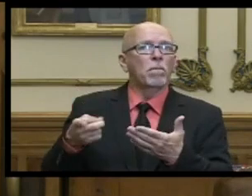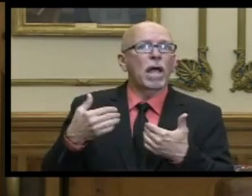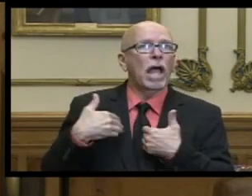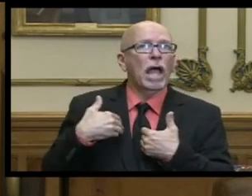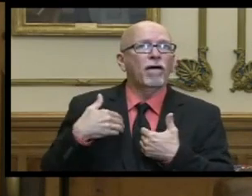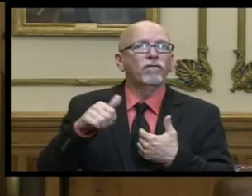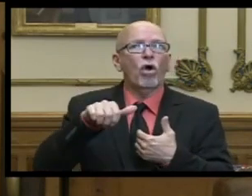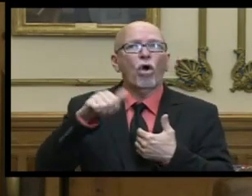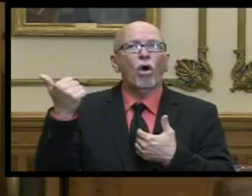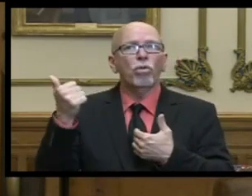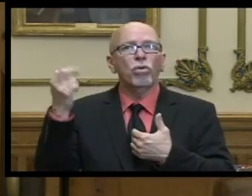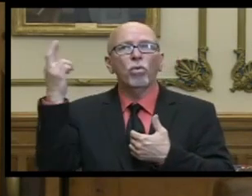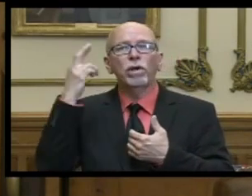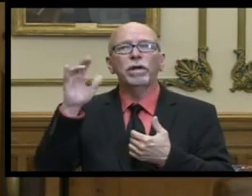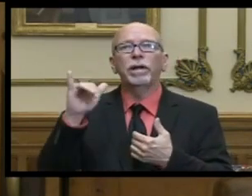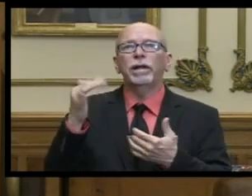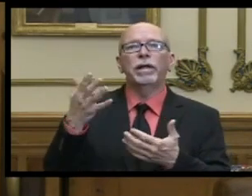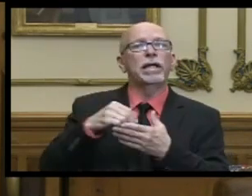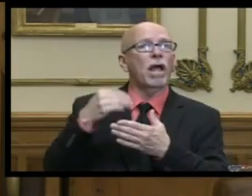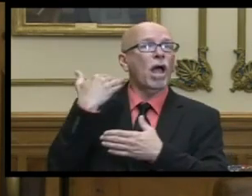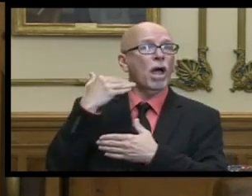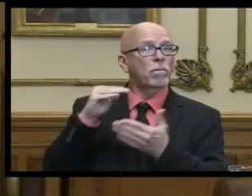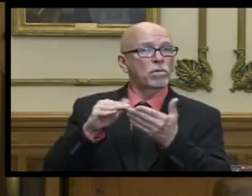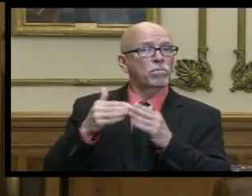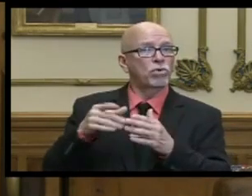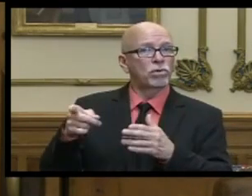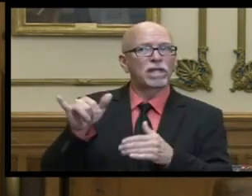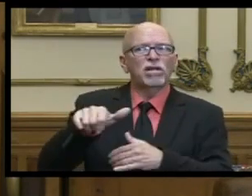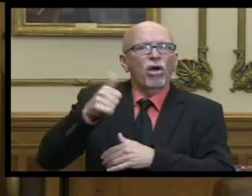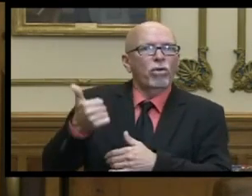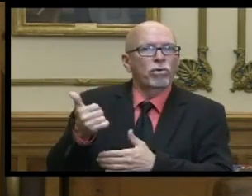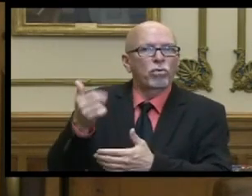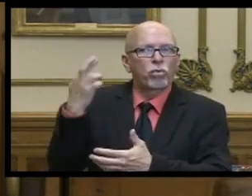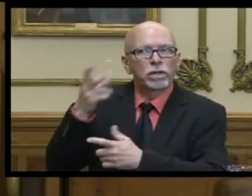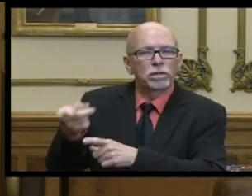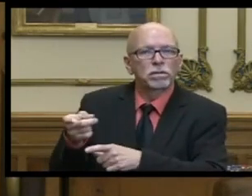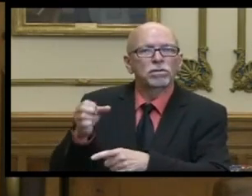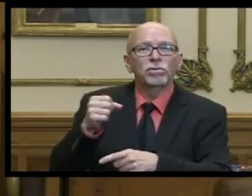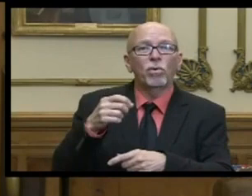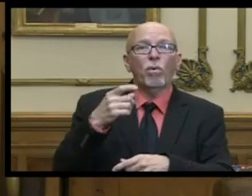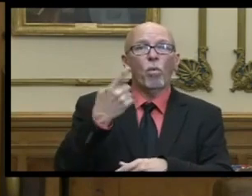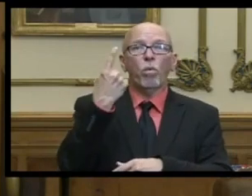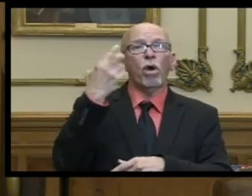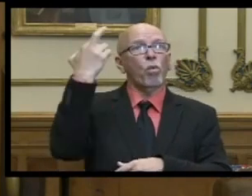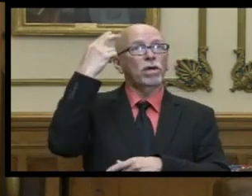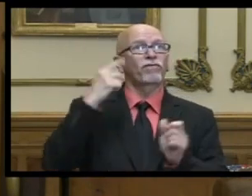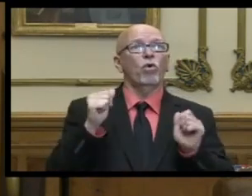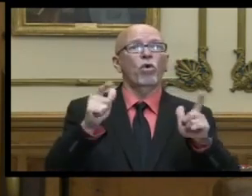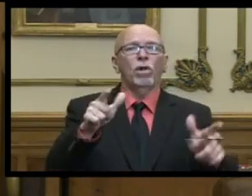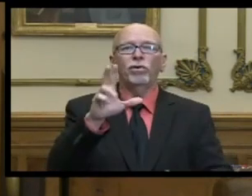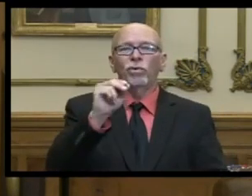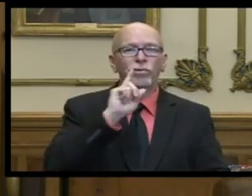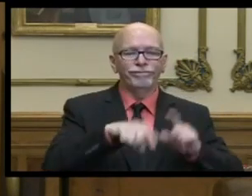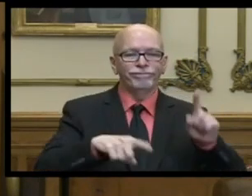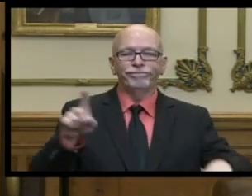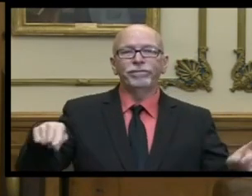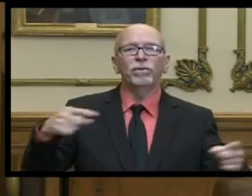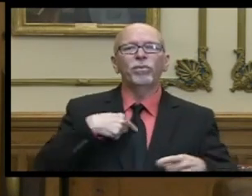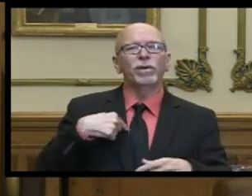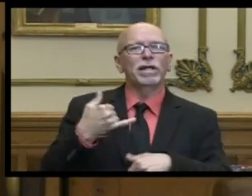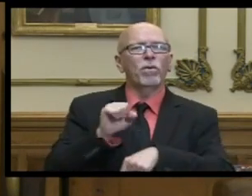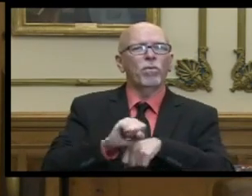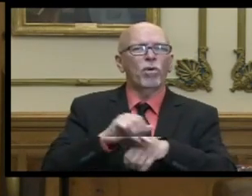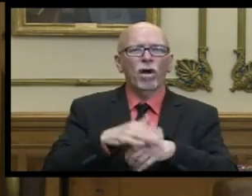on as an example uh in the amish community that's another thing so there's no one size fits all solution right now we're working on